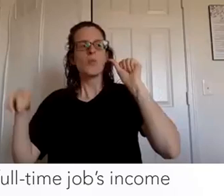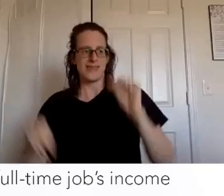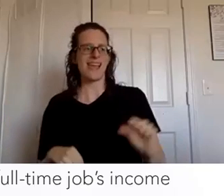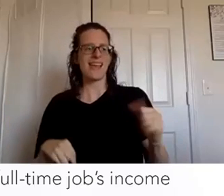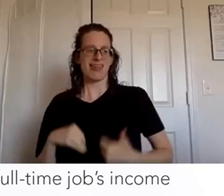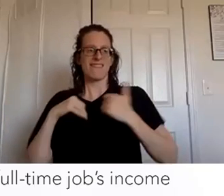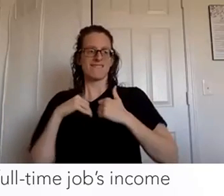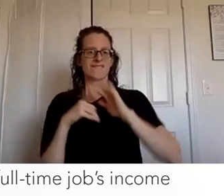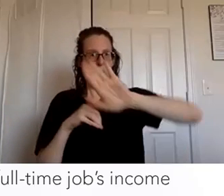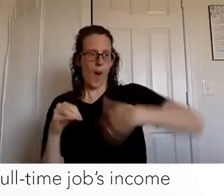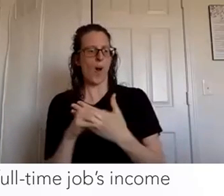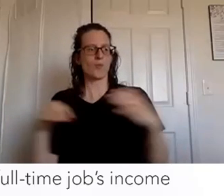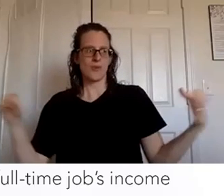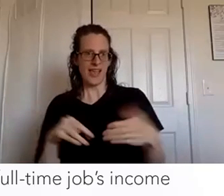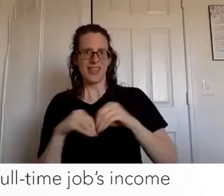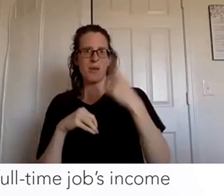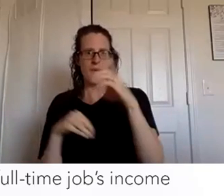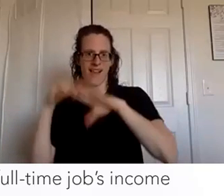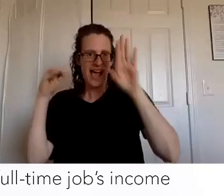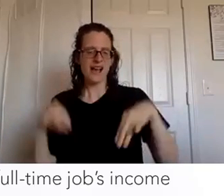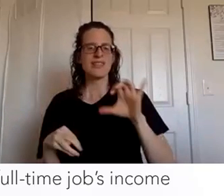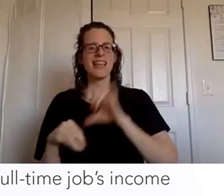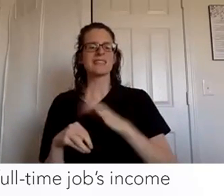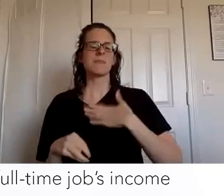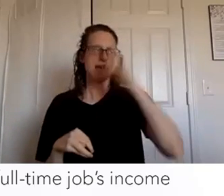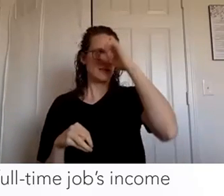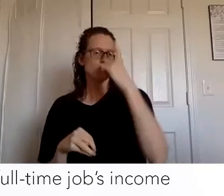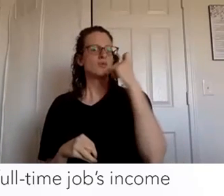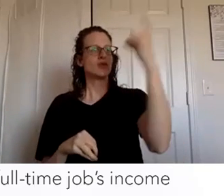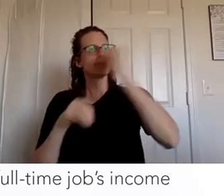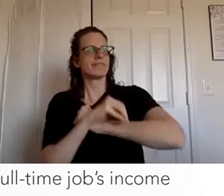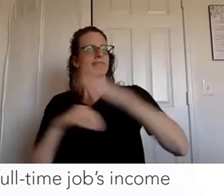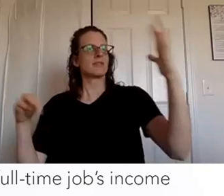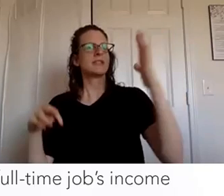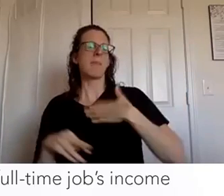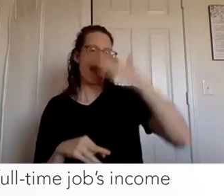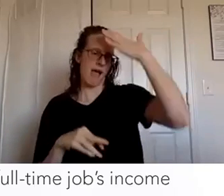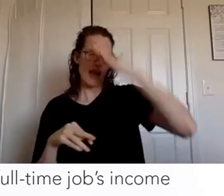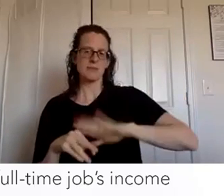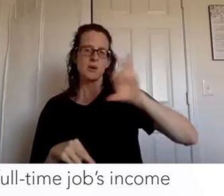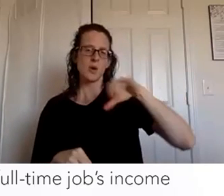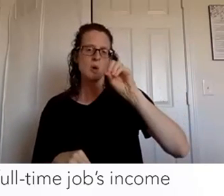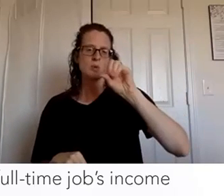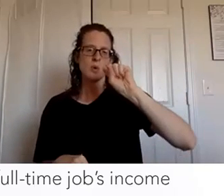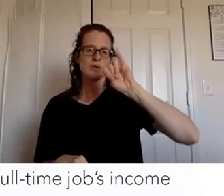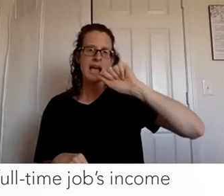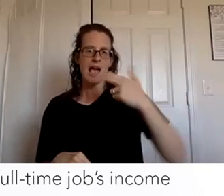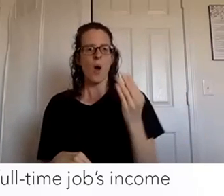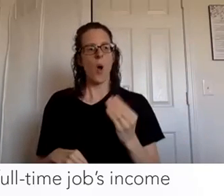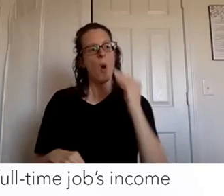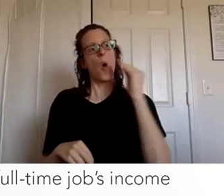um so that's one of my dreams is to have Josiah home with us and our eight children